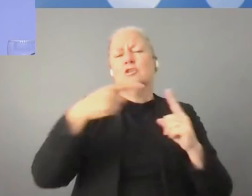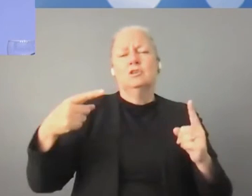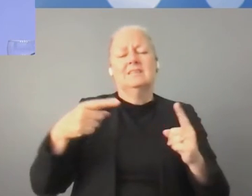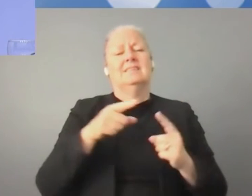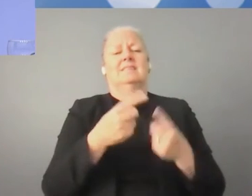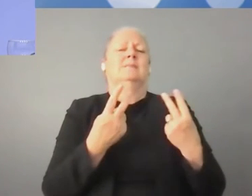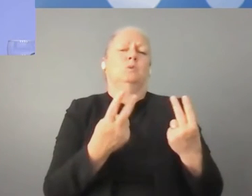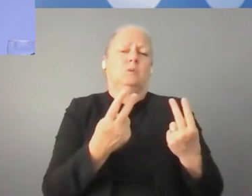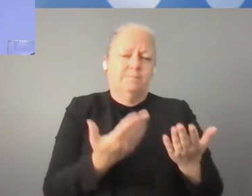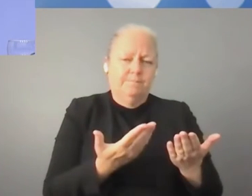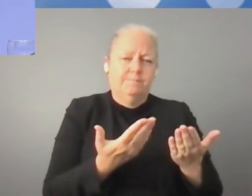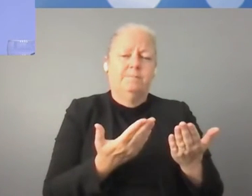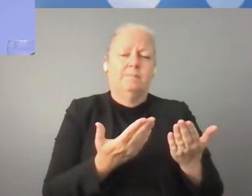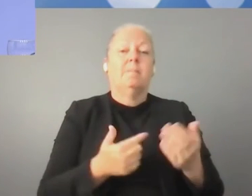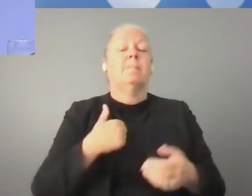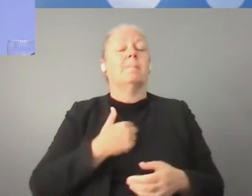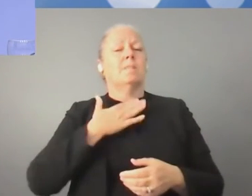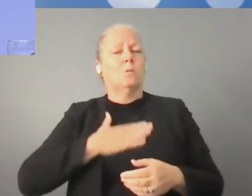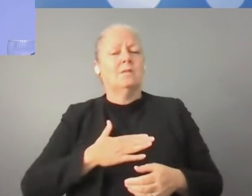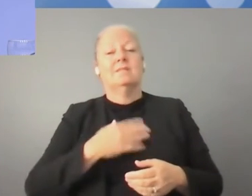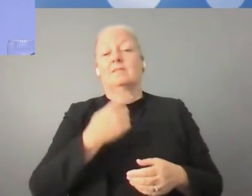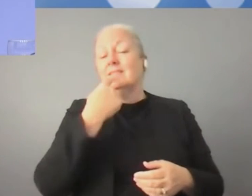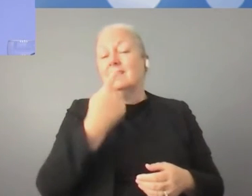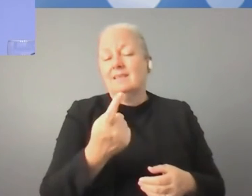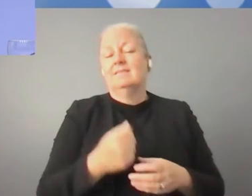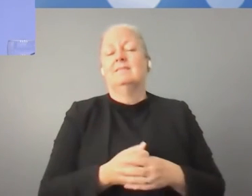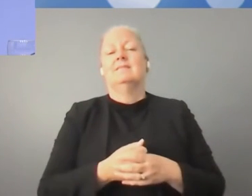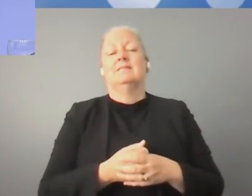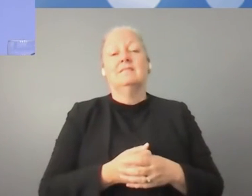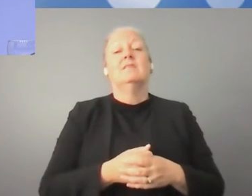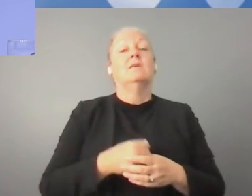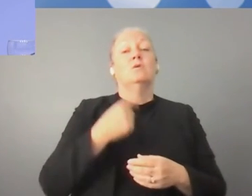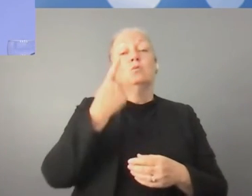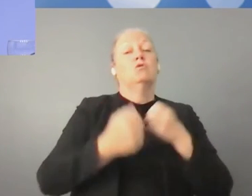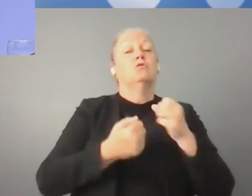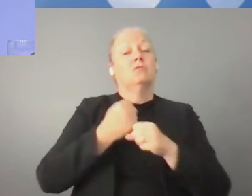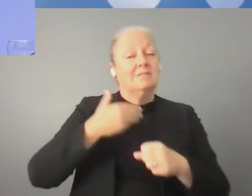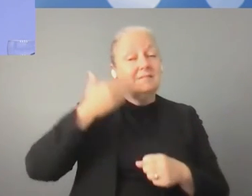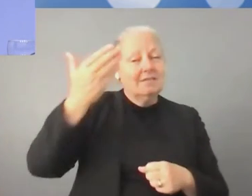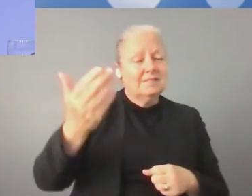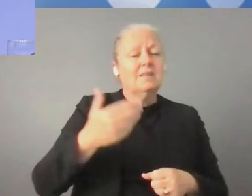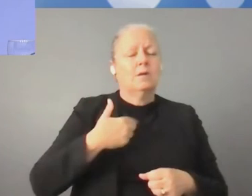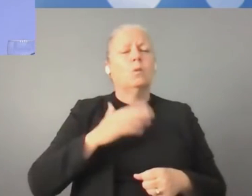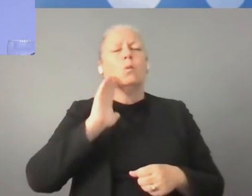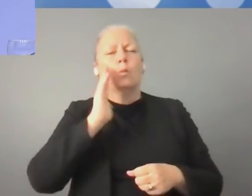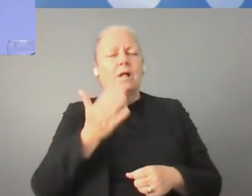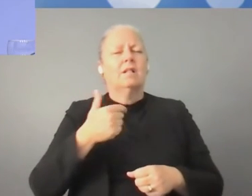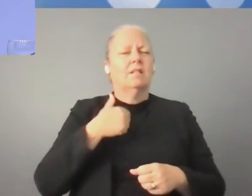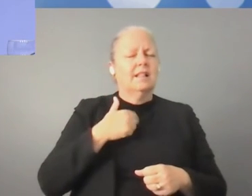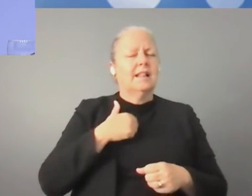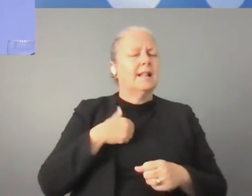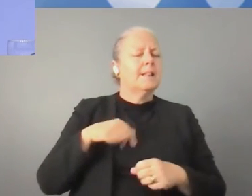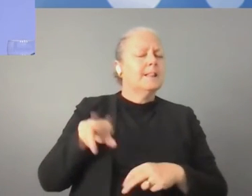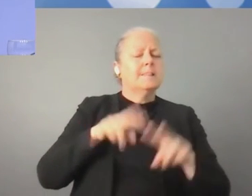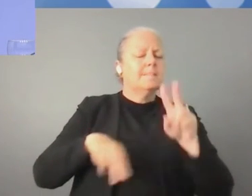And I would like to announce that in the course of next year, we will explore ways to better define,